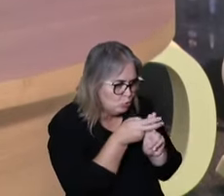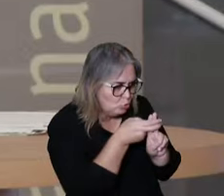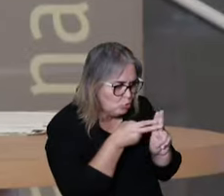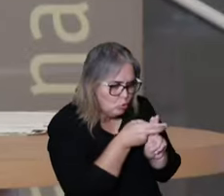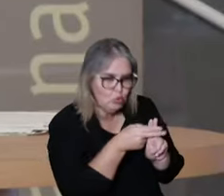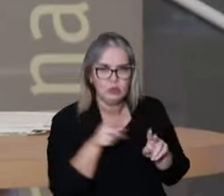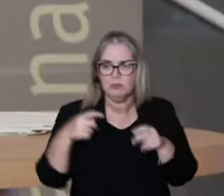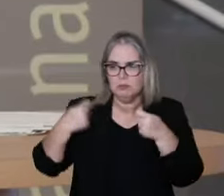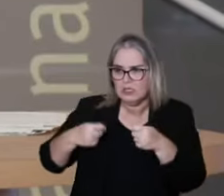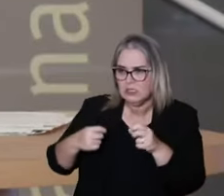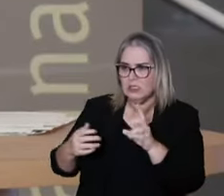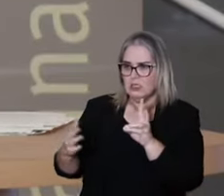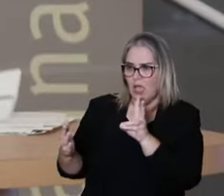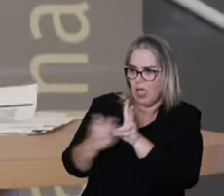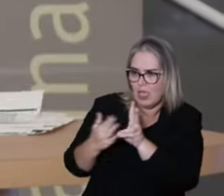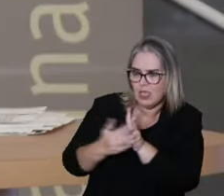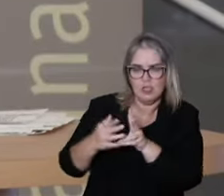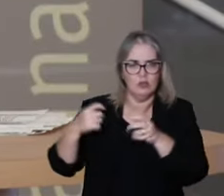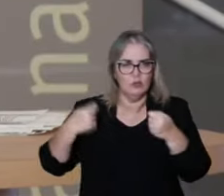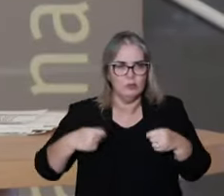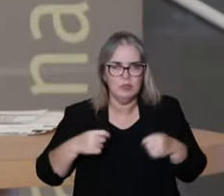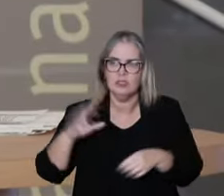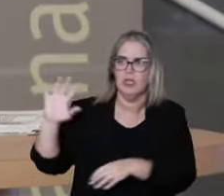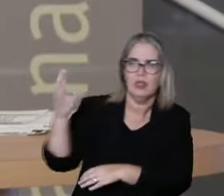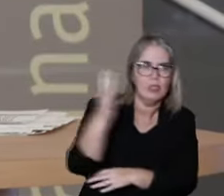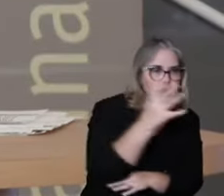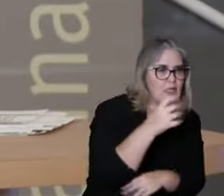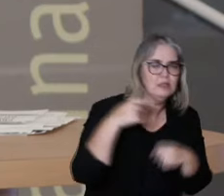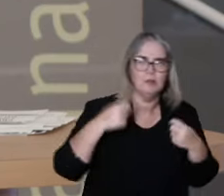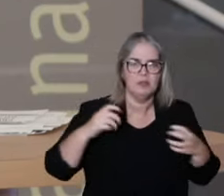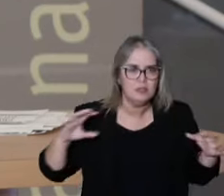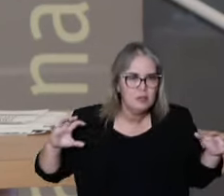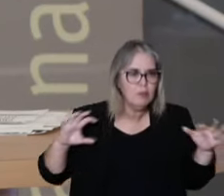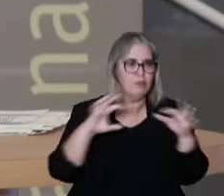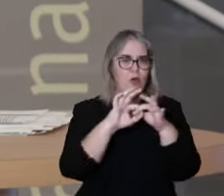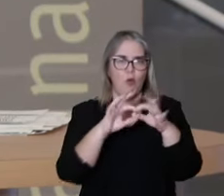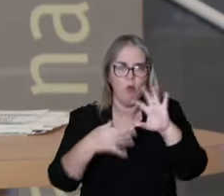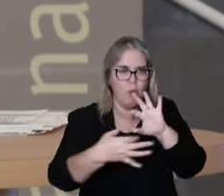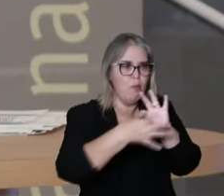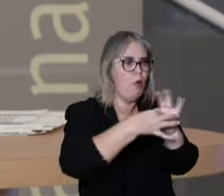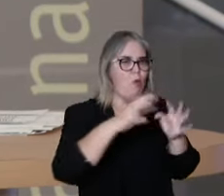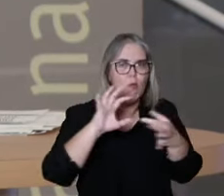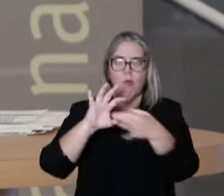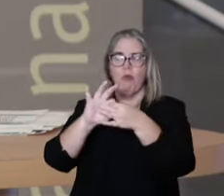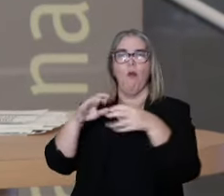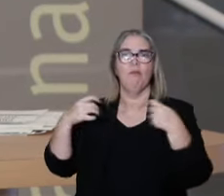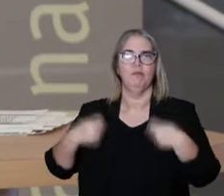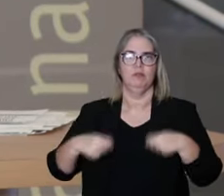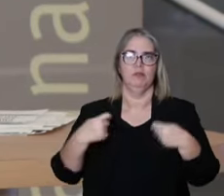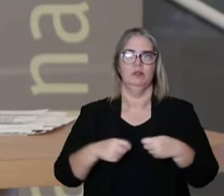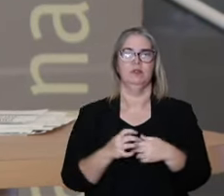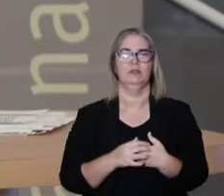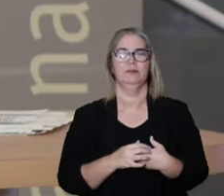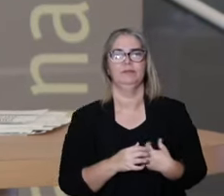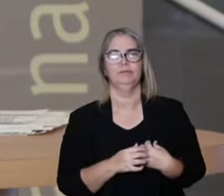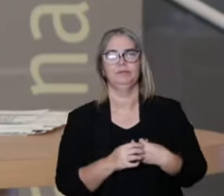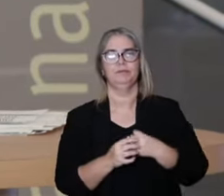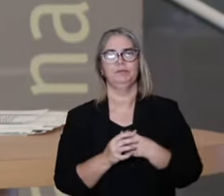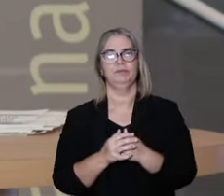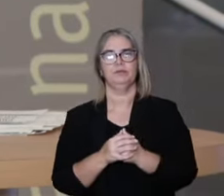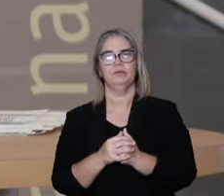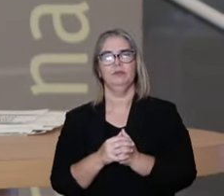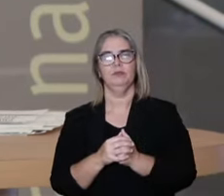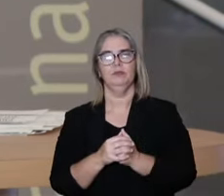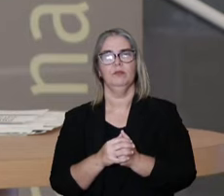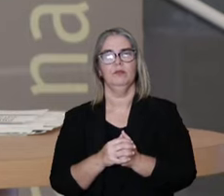the South and getting closer to them, we can get to know our own people and our own cosmology and our